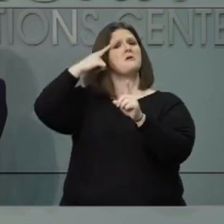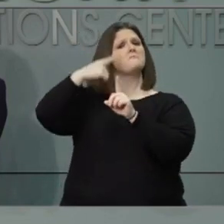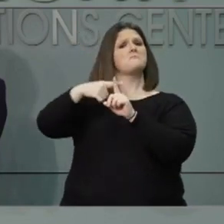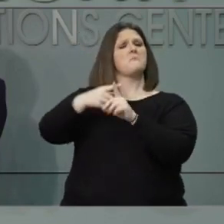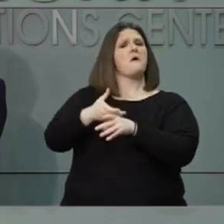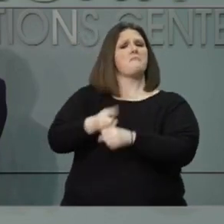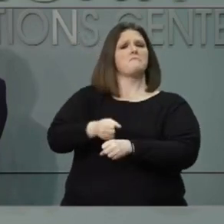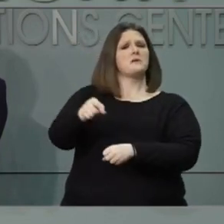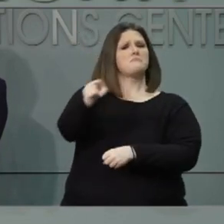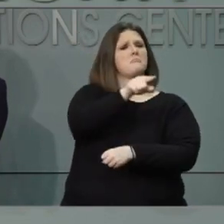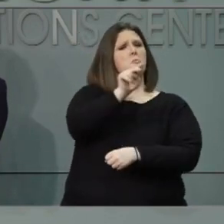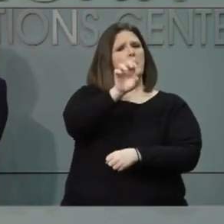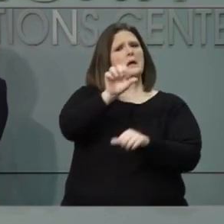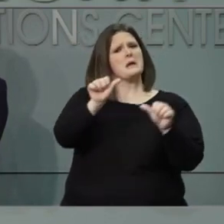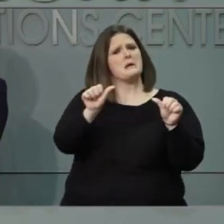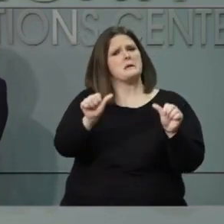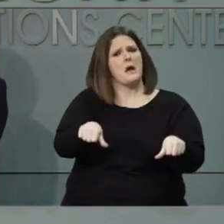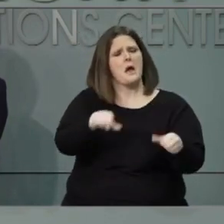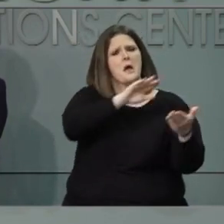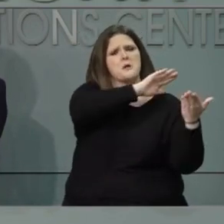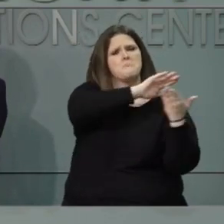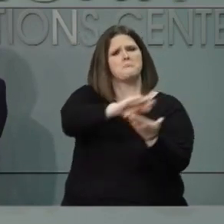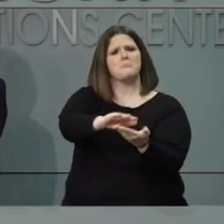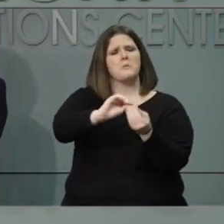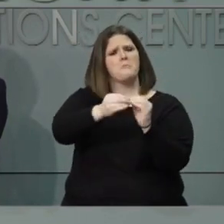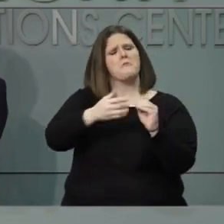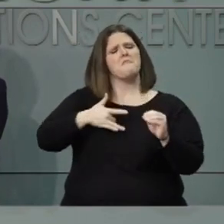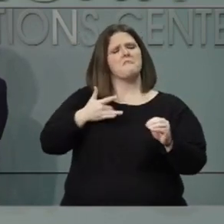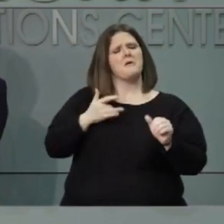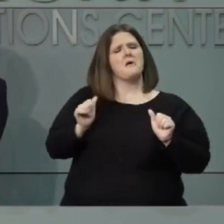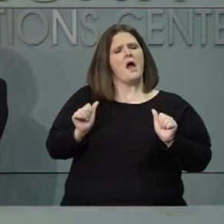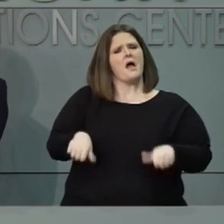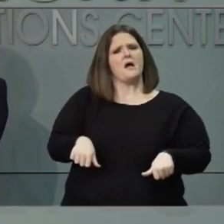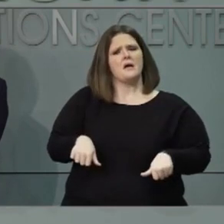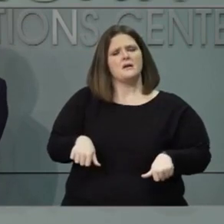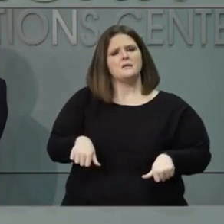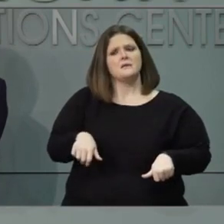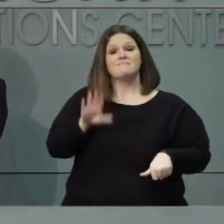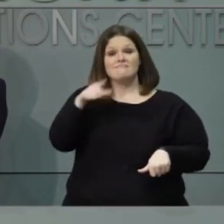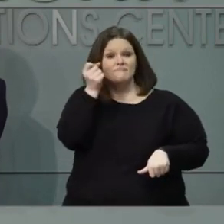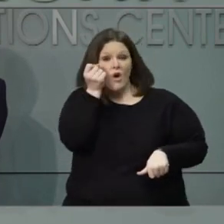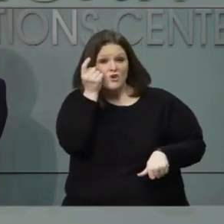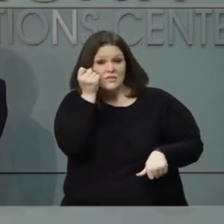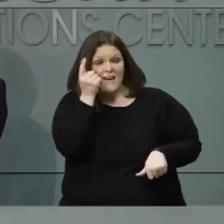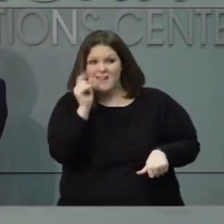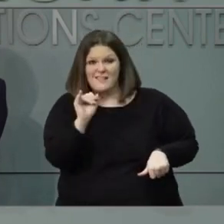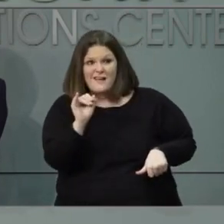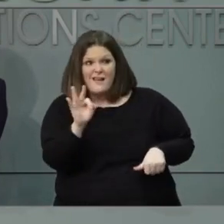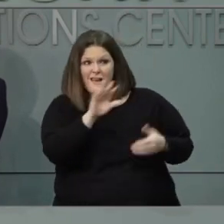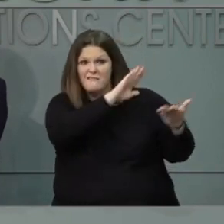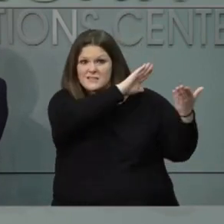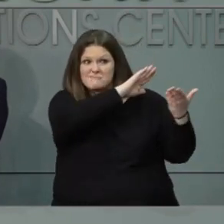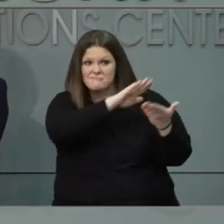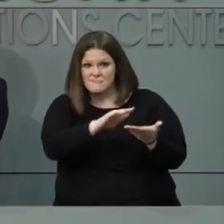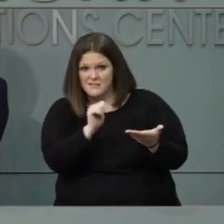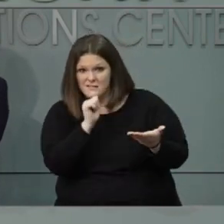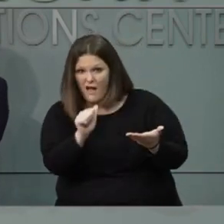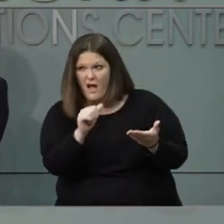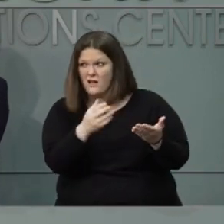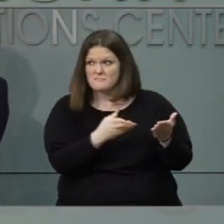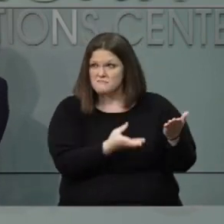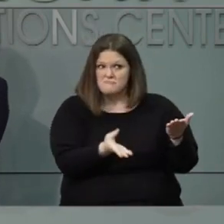of North Carolina can pull together and do this and understand that if we don't, we will have to go backward.